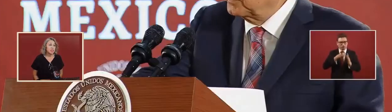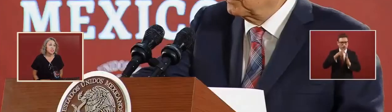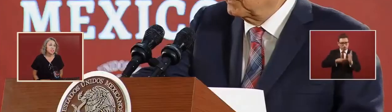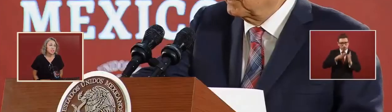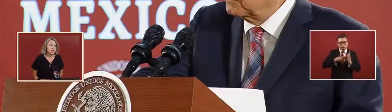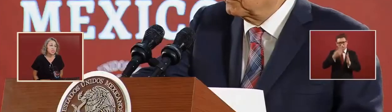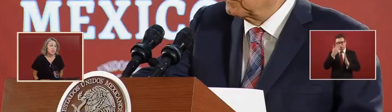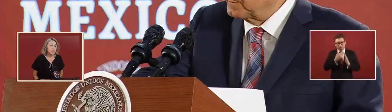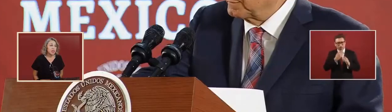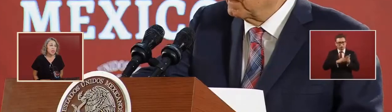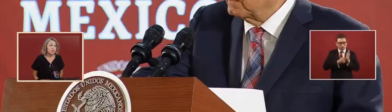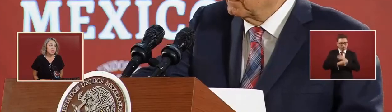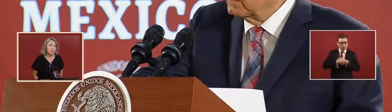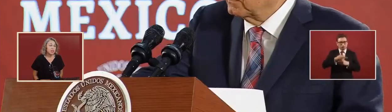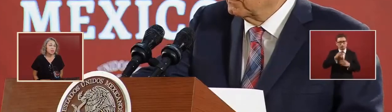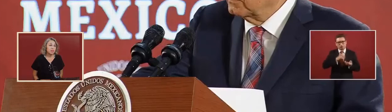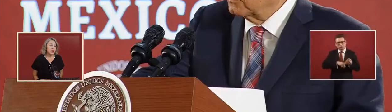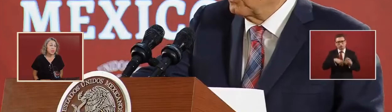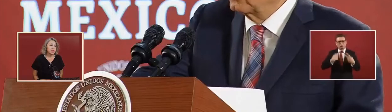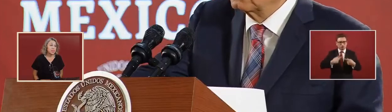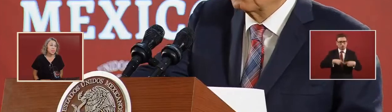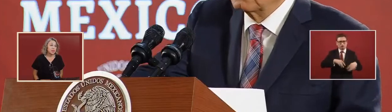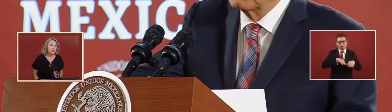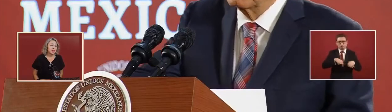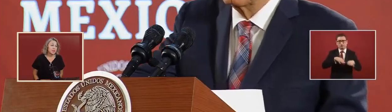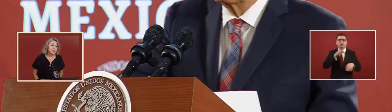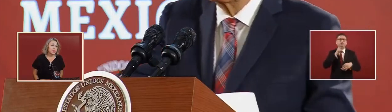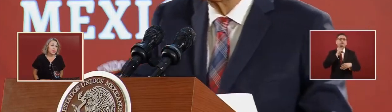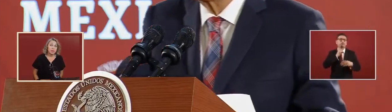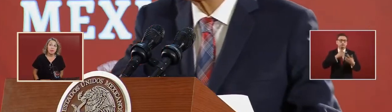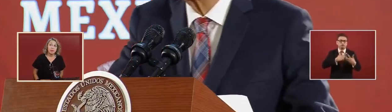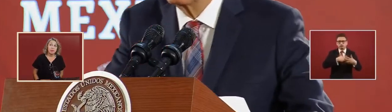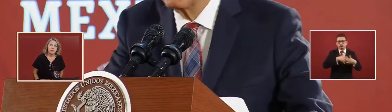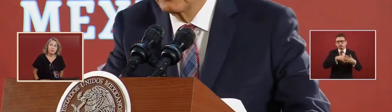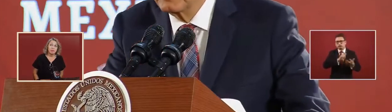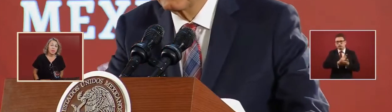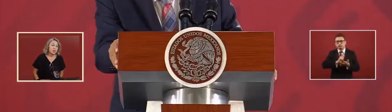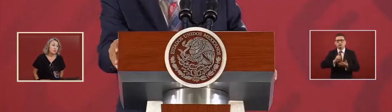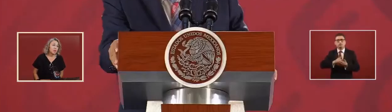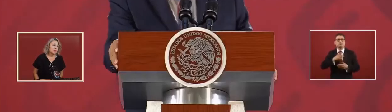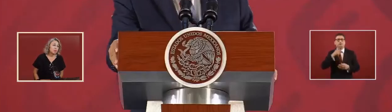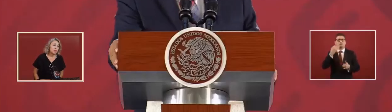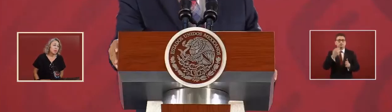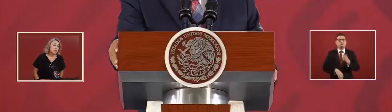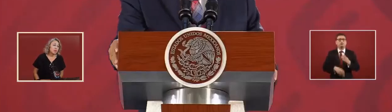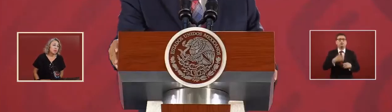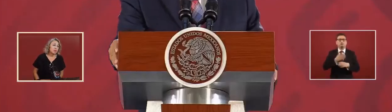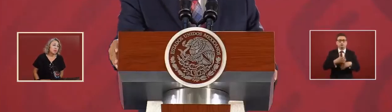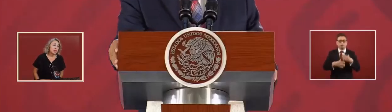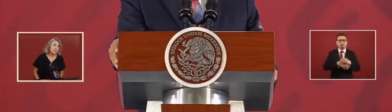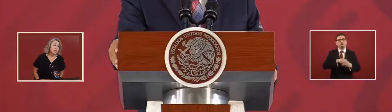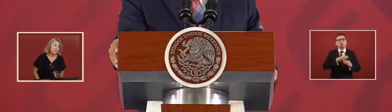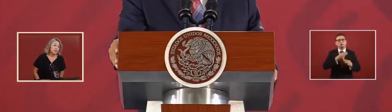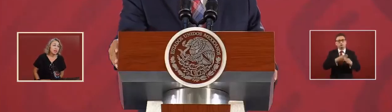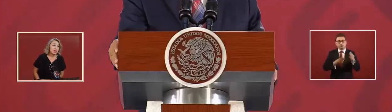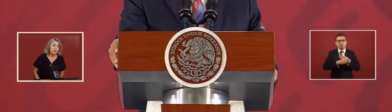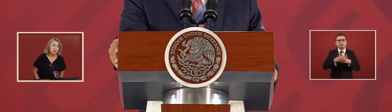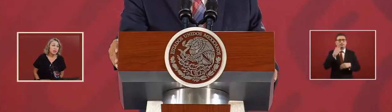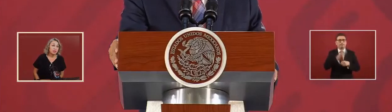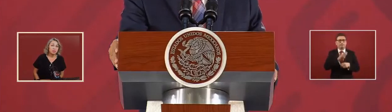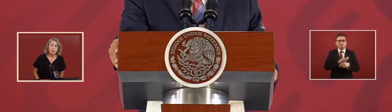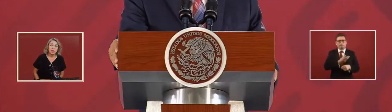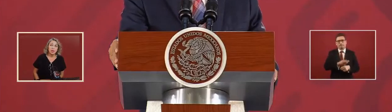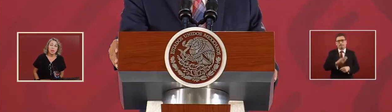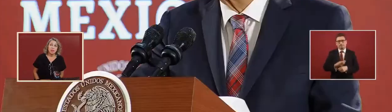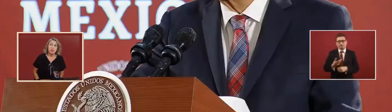refineries with the necessary things that